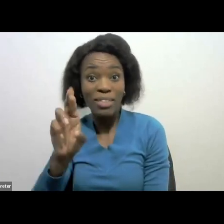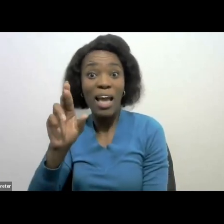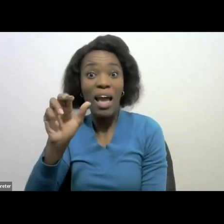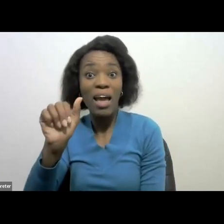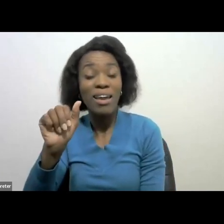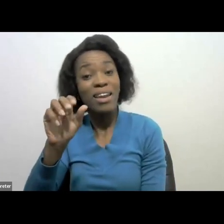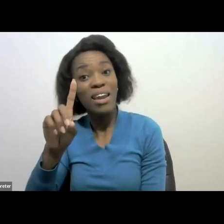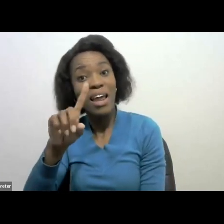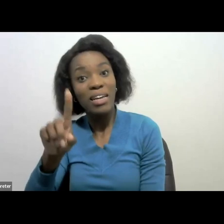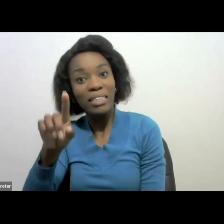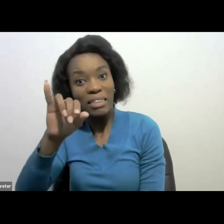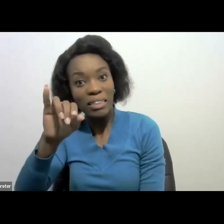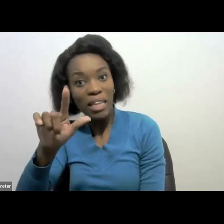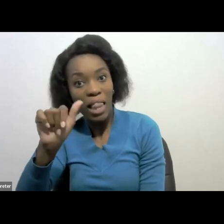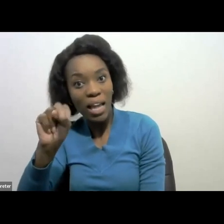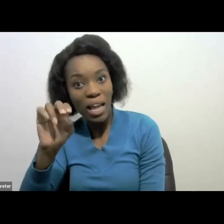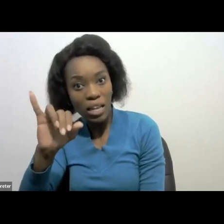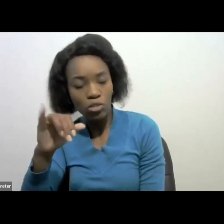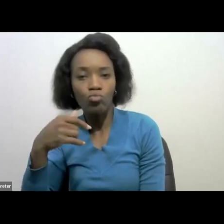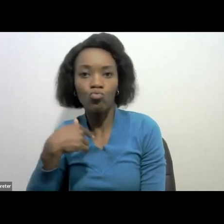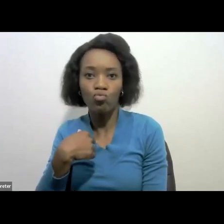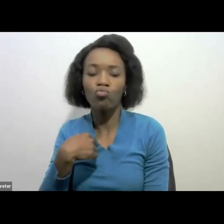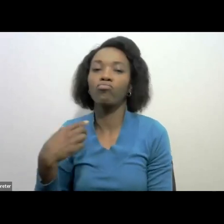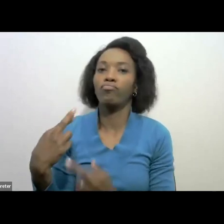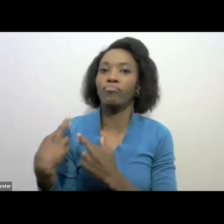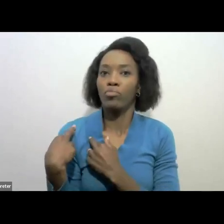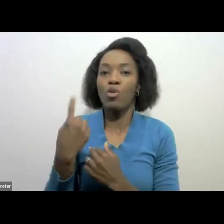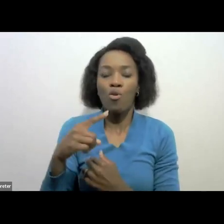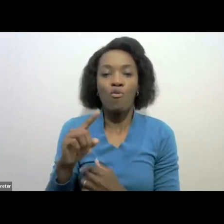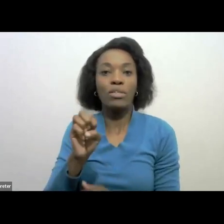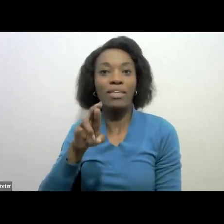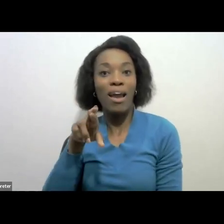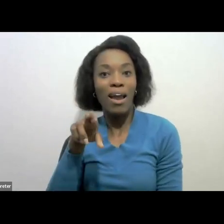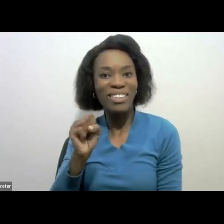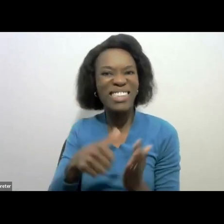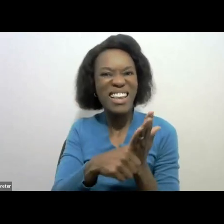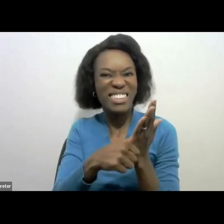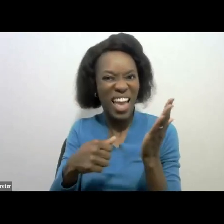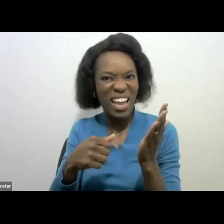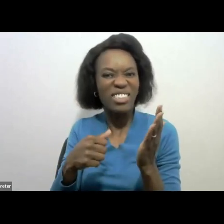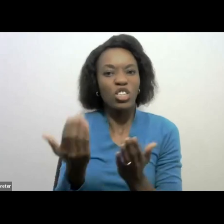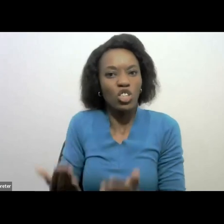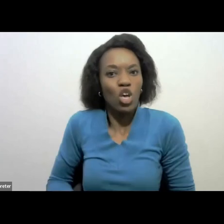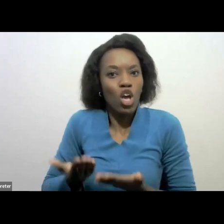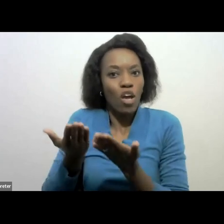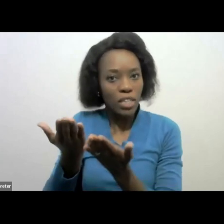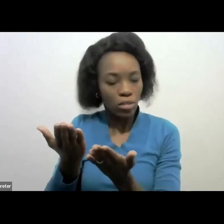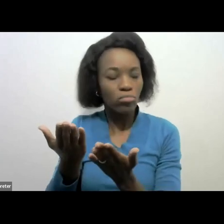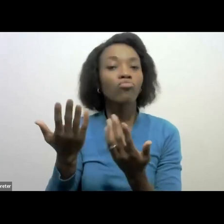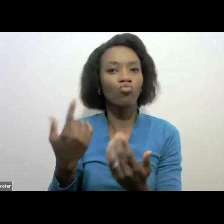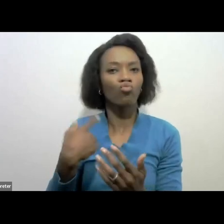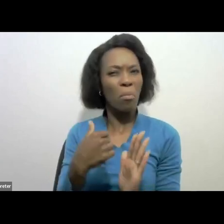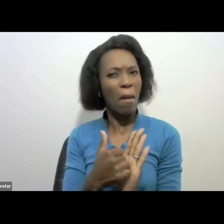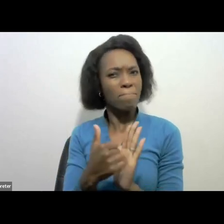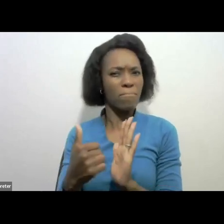charter and the ambassador thereof. It gives me great pleasure to find that there is a